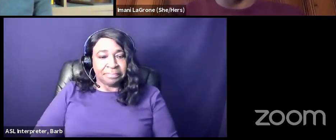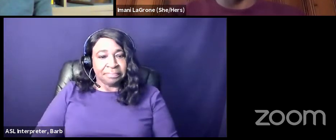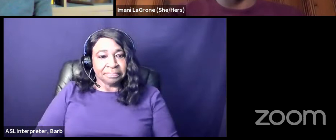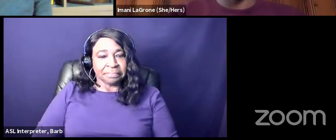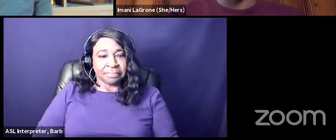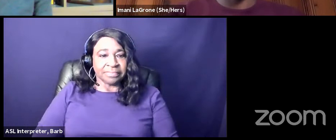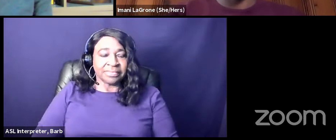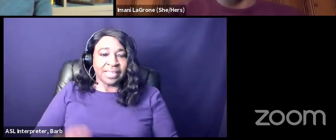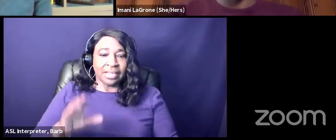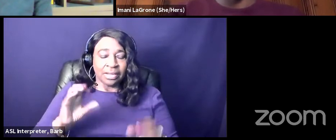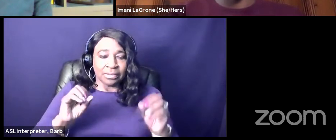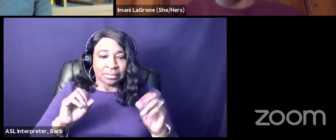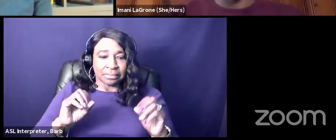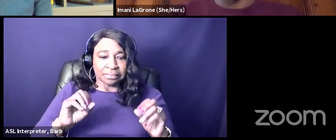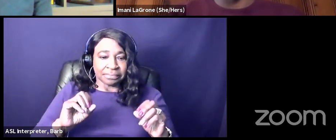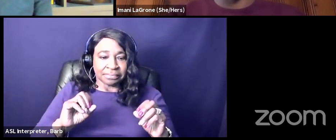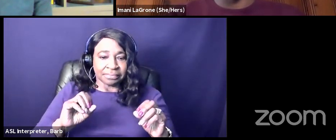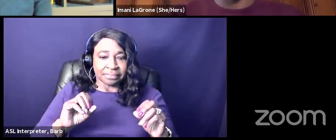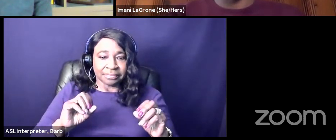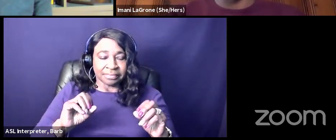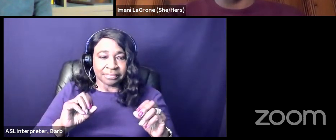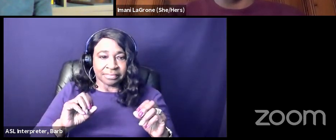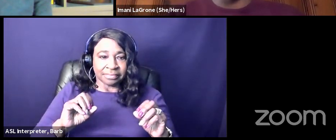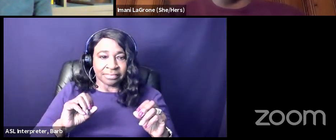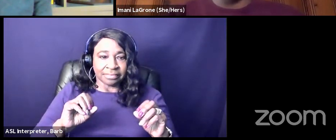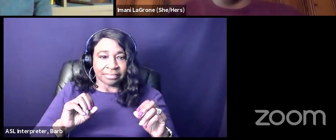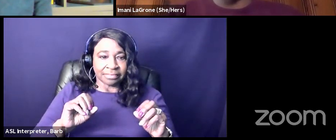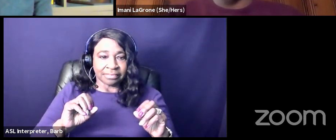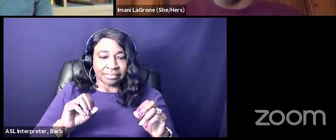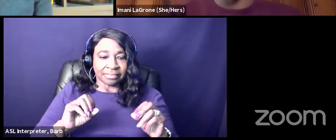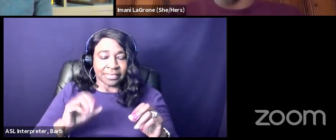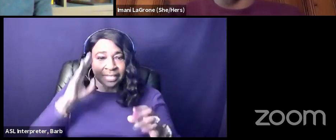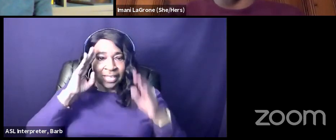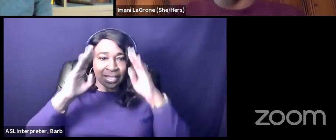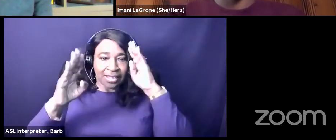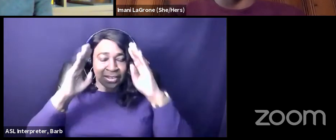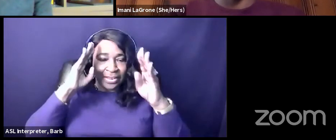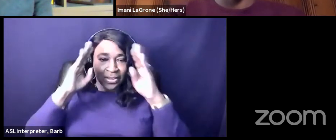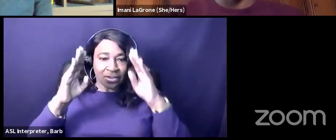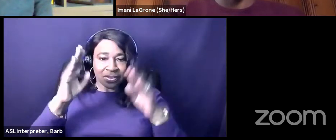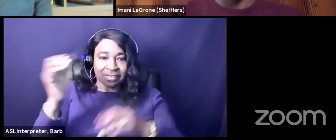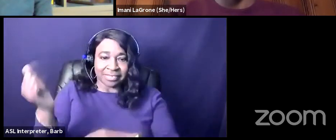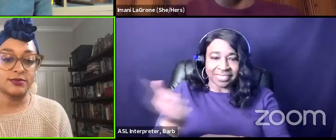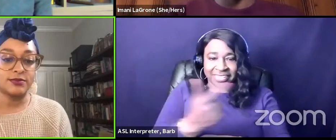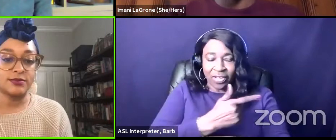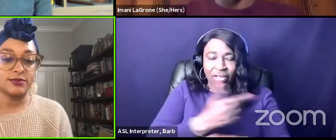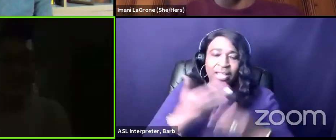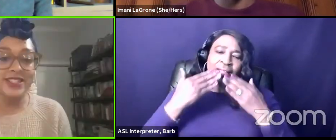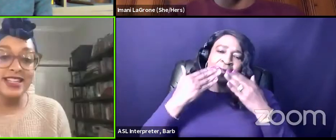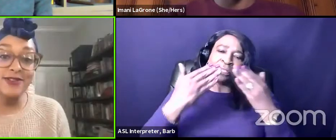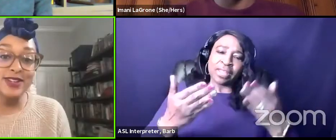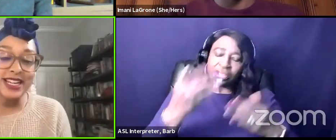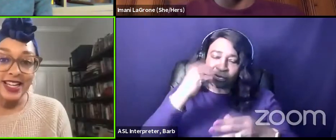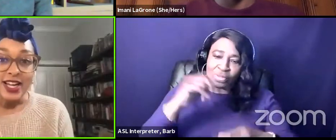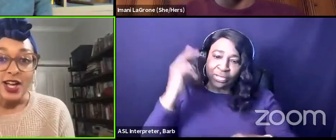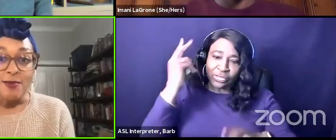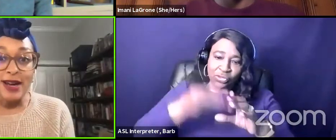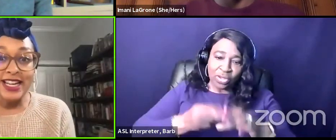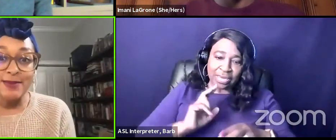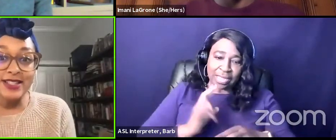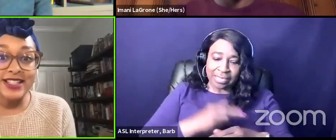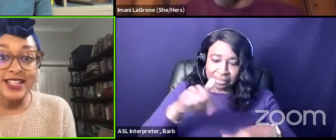okay and with that we are officially live hello everyone thank you so much for joining us this evening